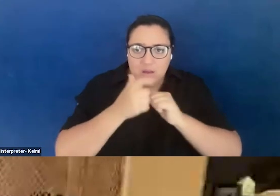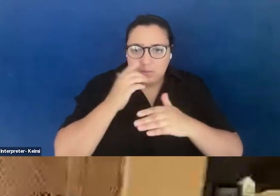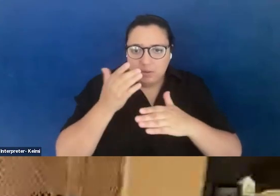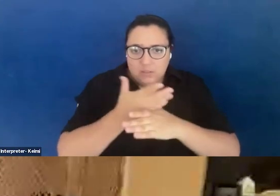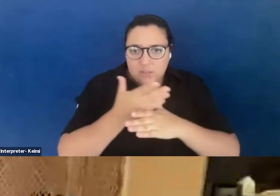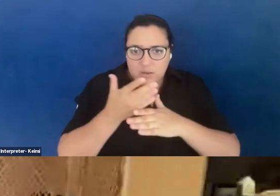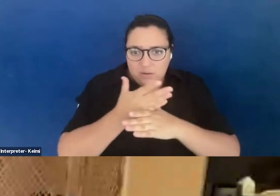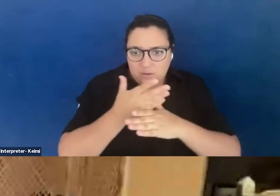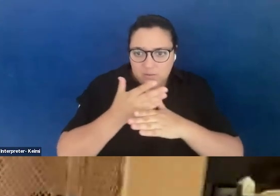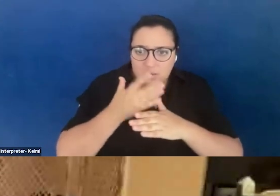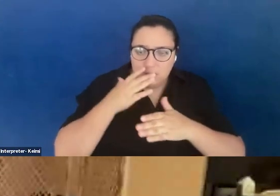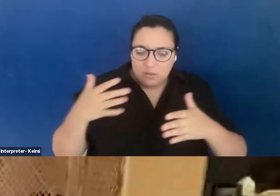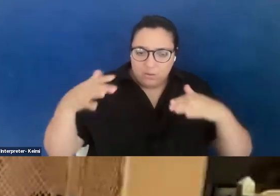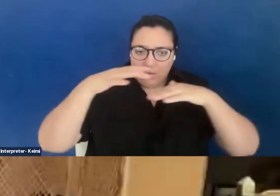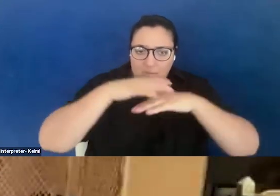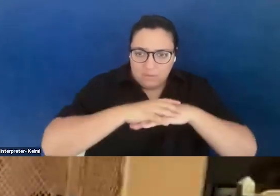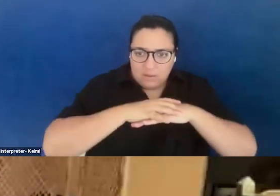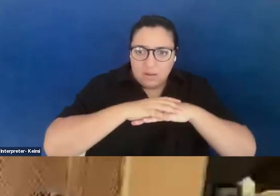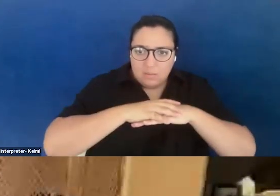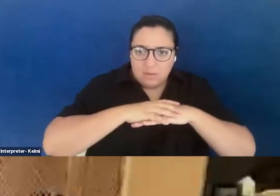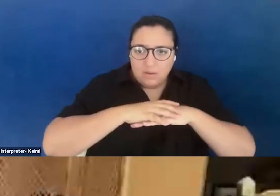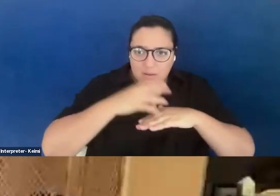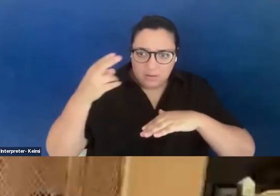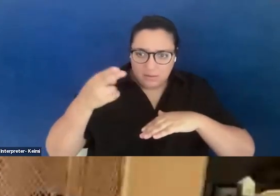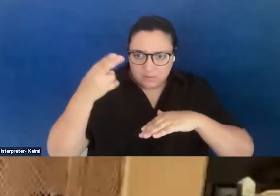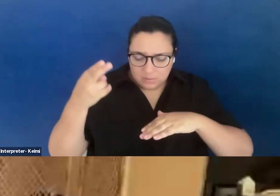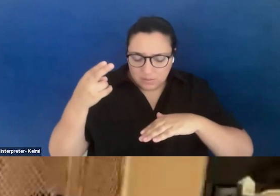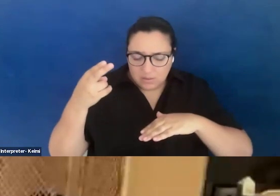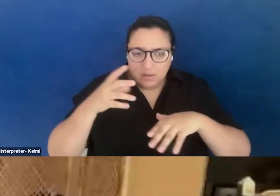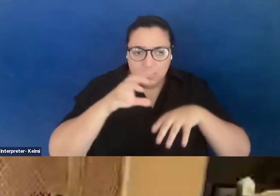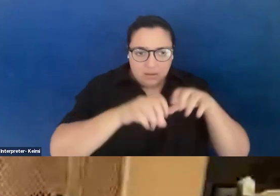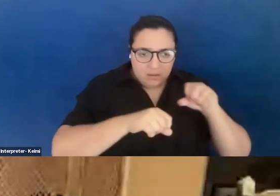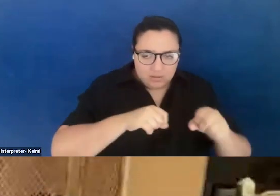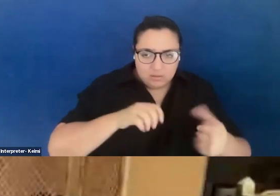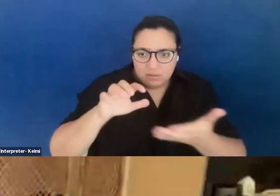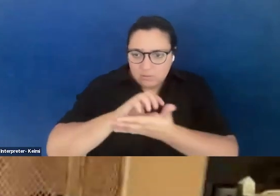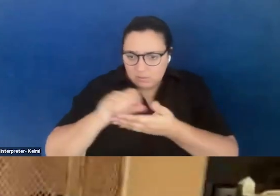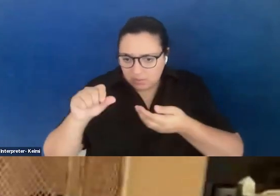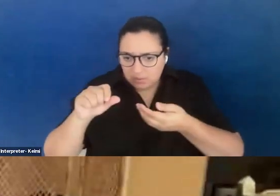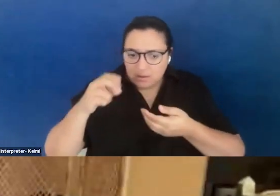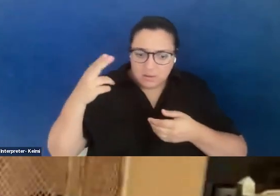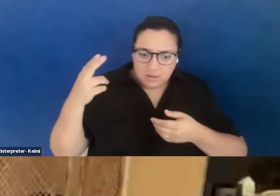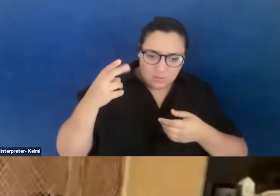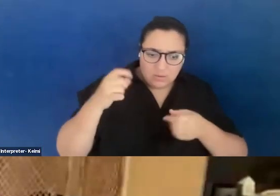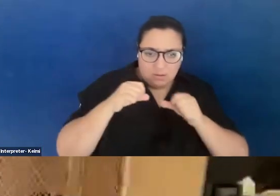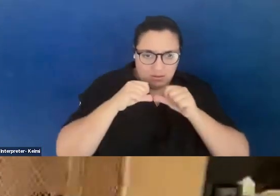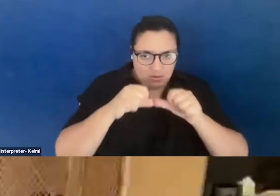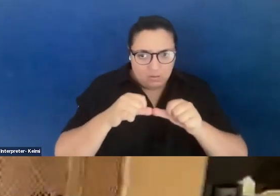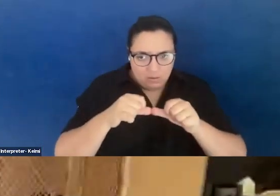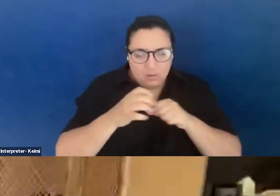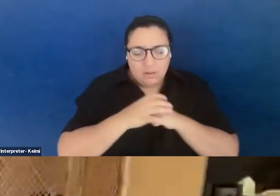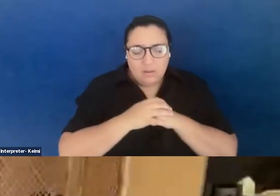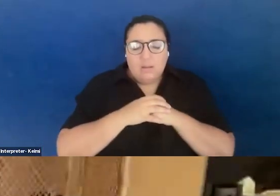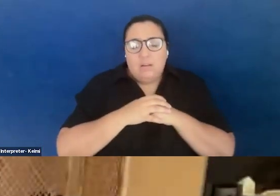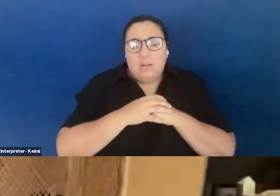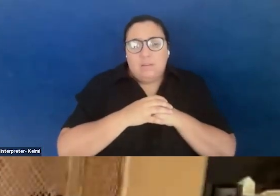overlapping histories of our dispossession, of enslavement, of genocide, historical and ongoing, and to say, like,